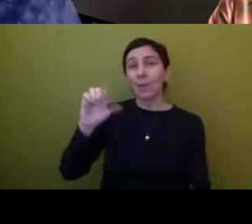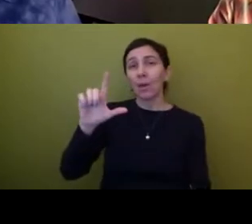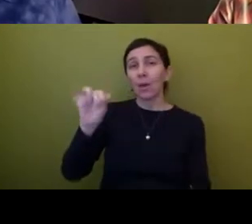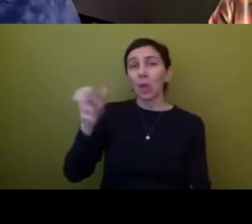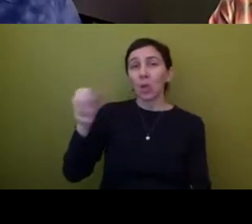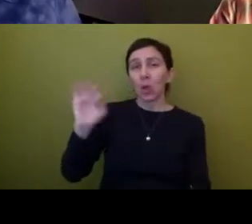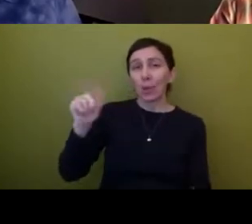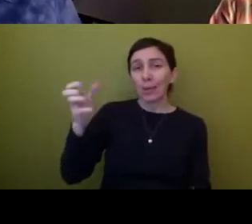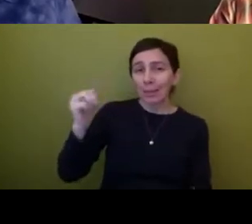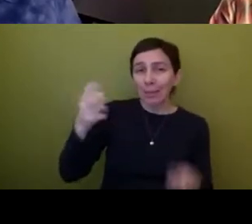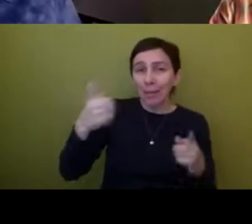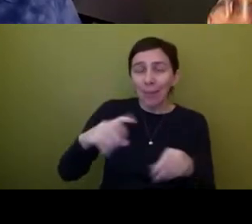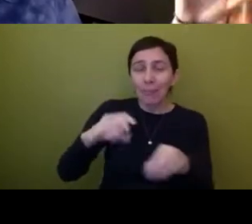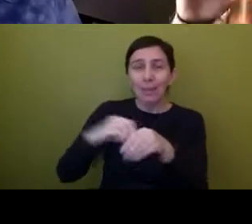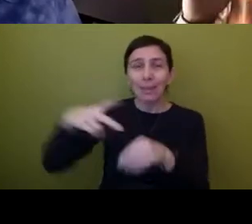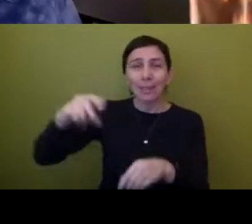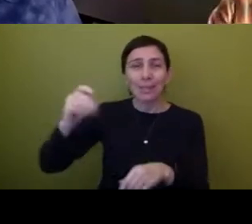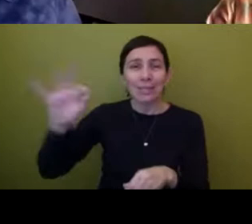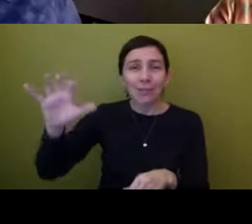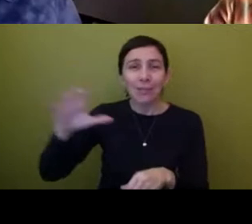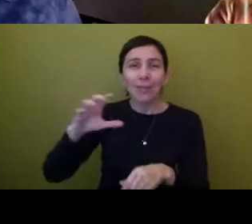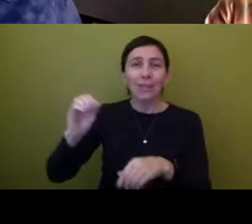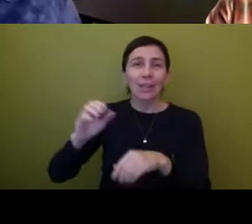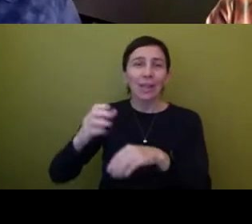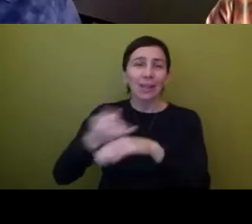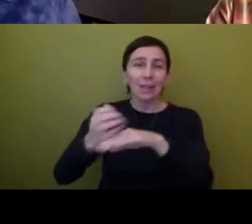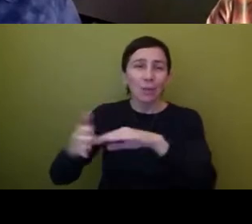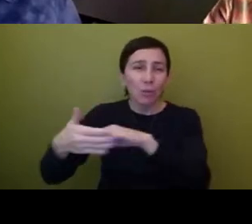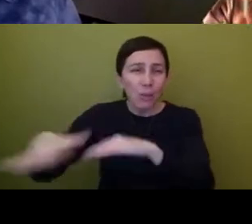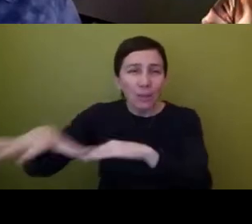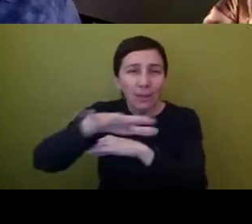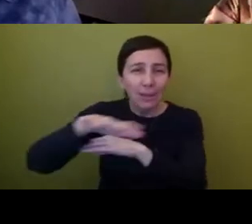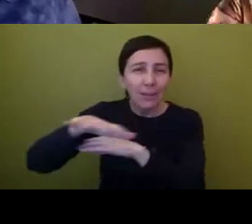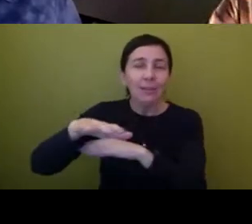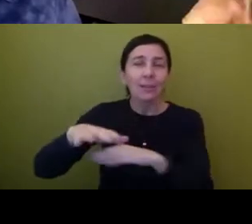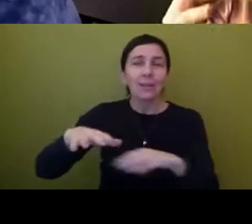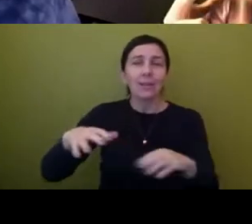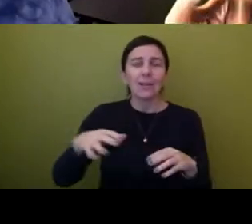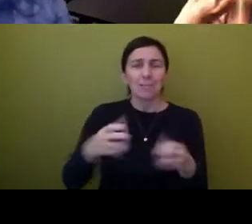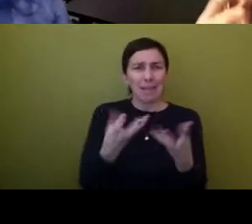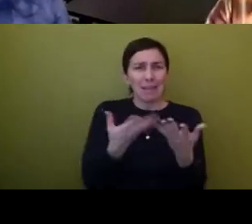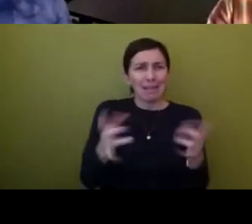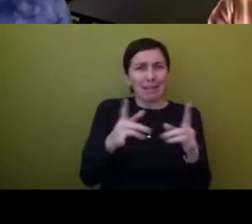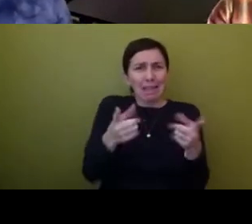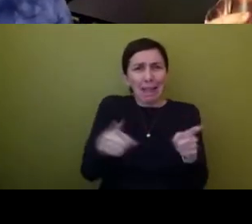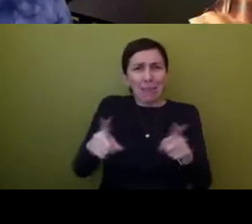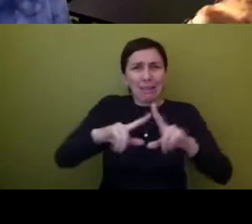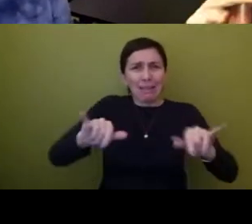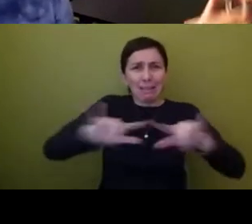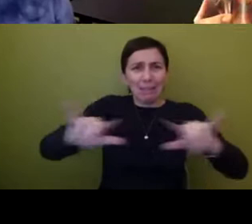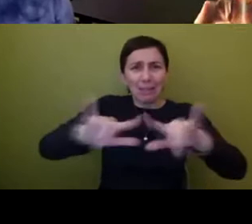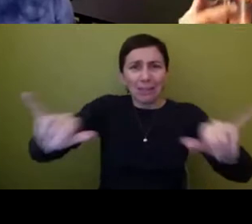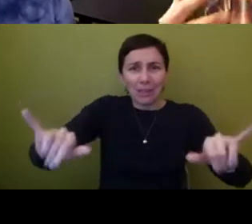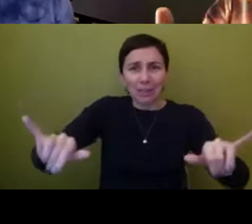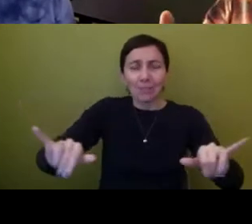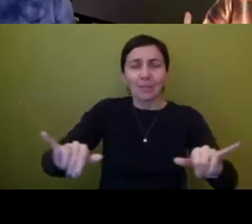And in the Caribbean happening at the same time that, uh, the movements that are developing to